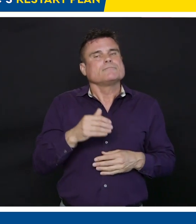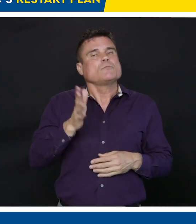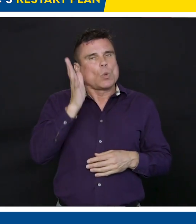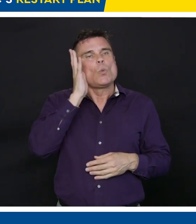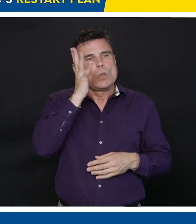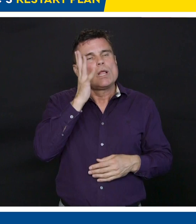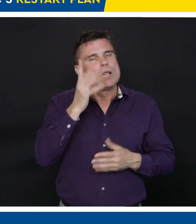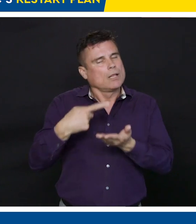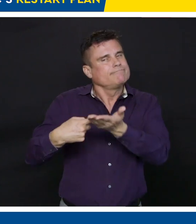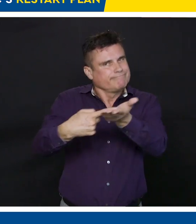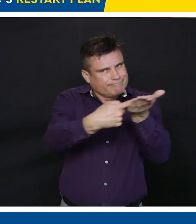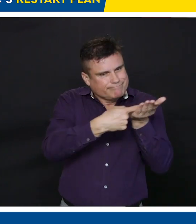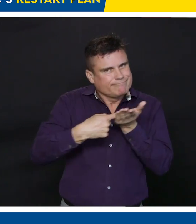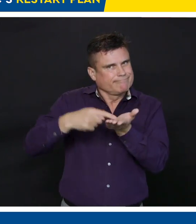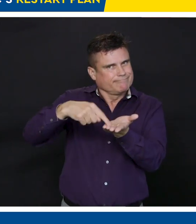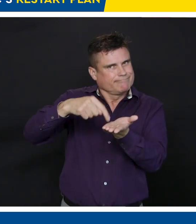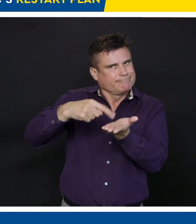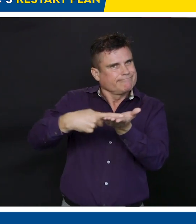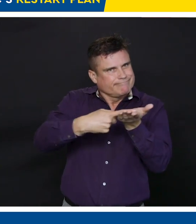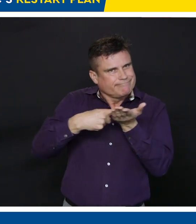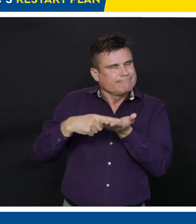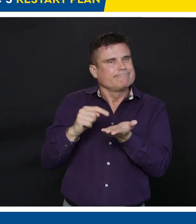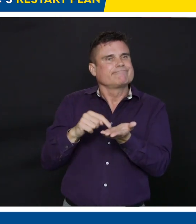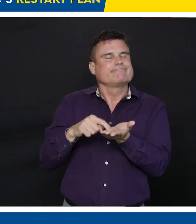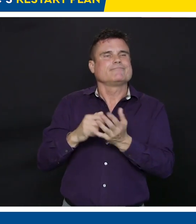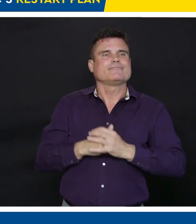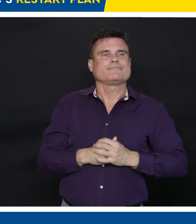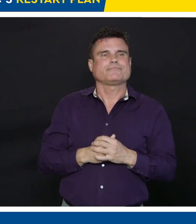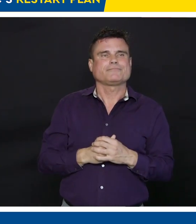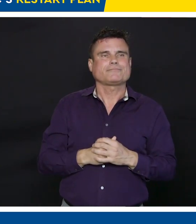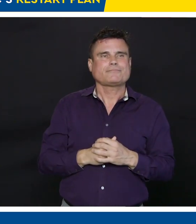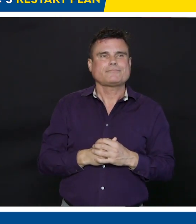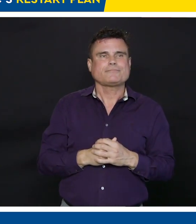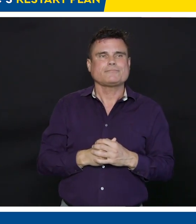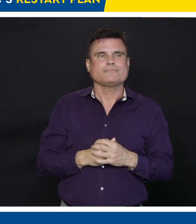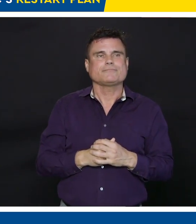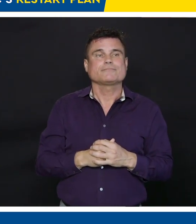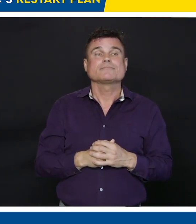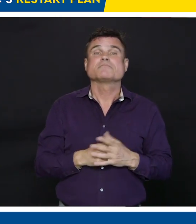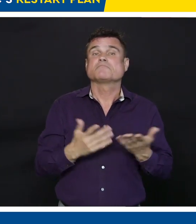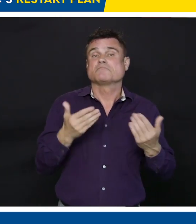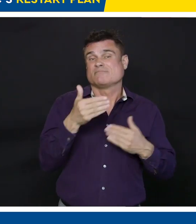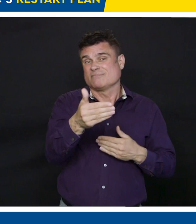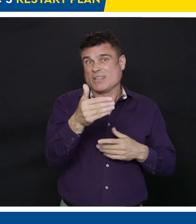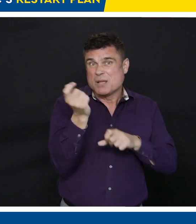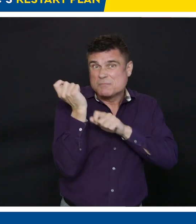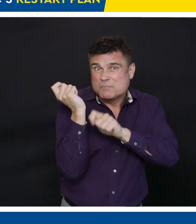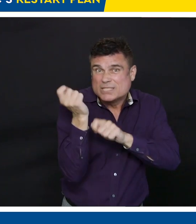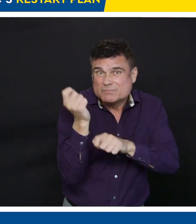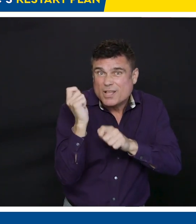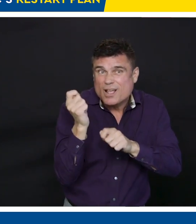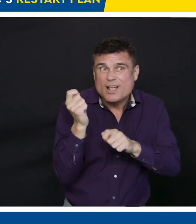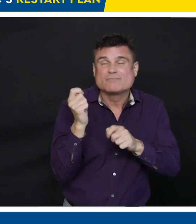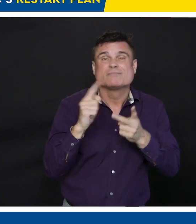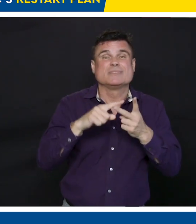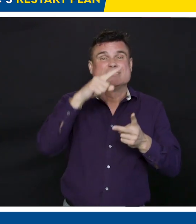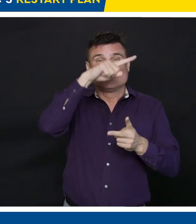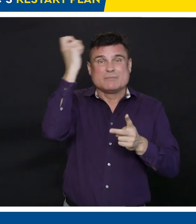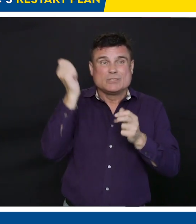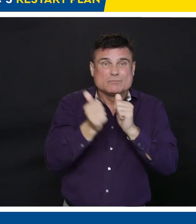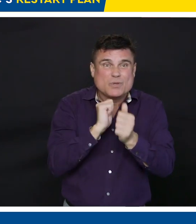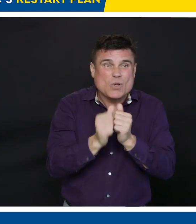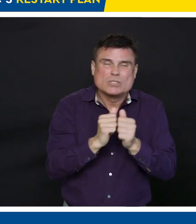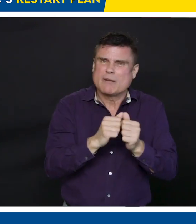the fall. We have a season ahead of us for baseball and other summer activities. We're going to be focusing on that first and foremost.